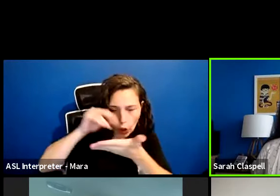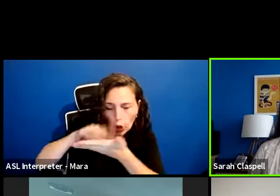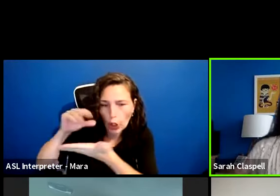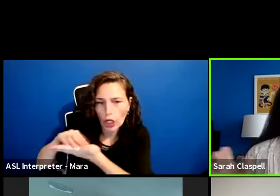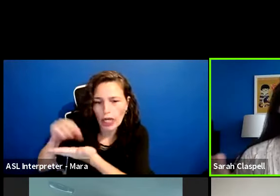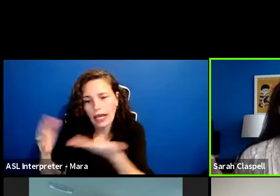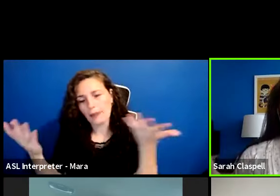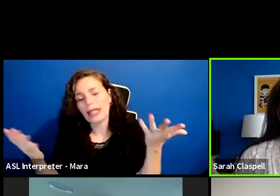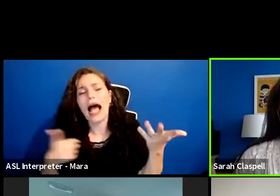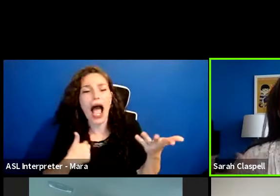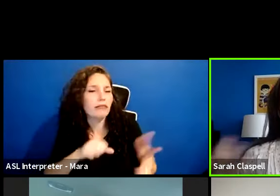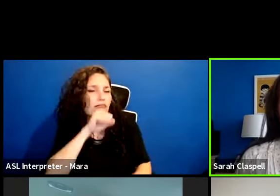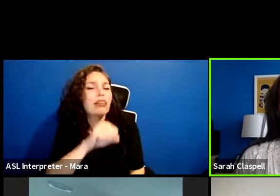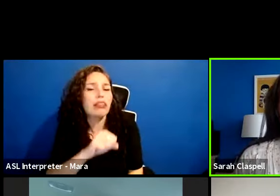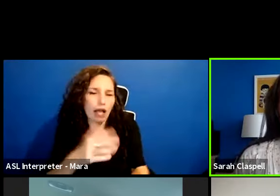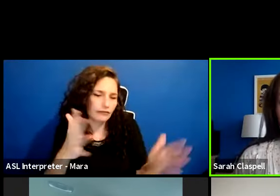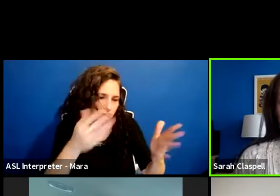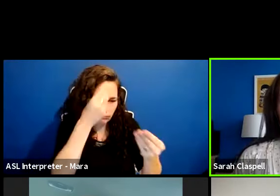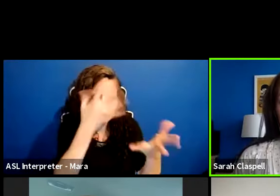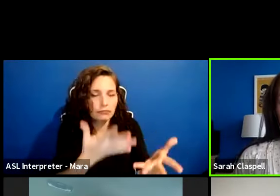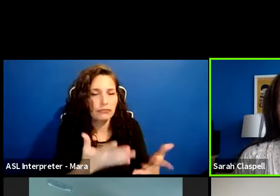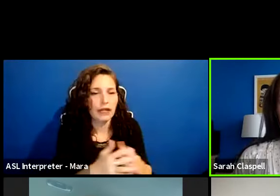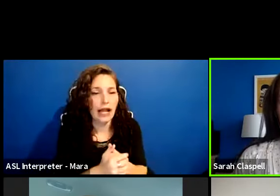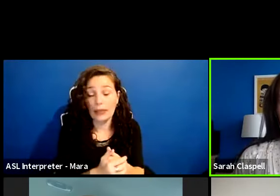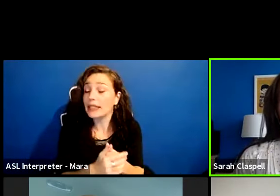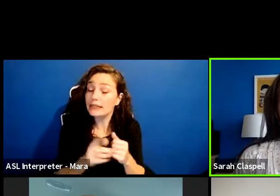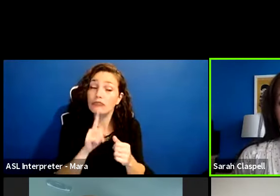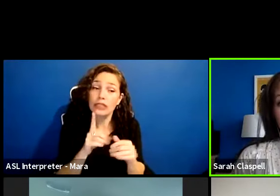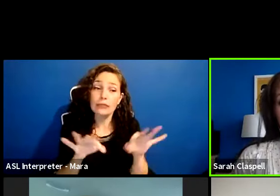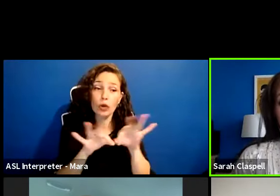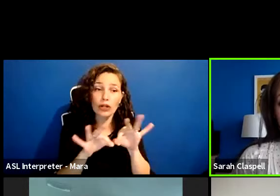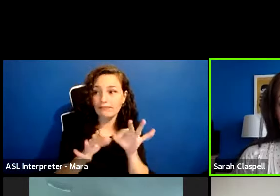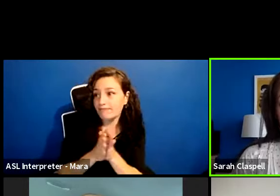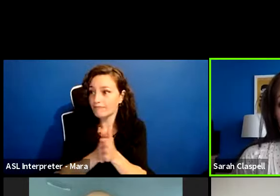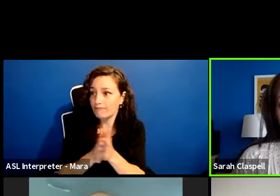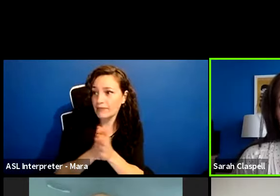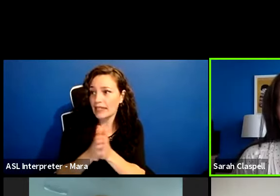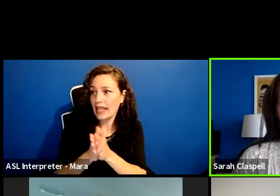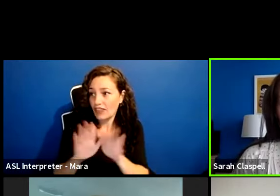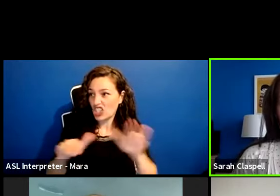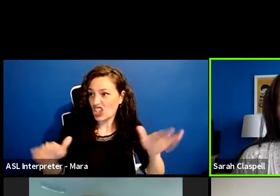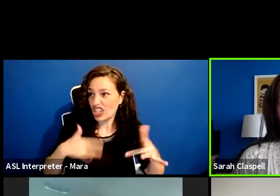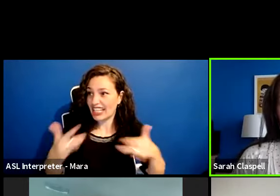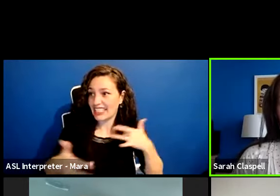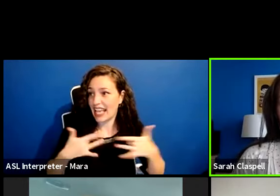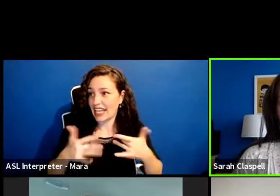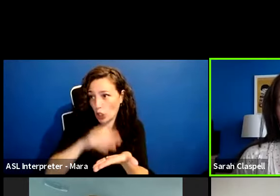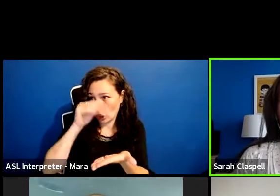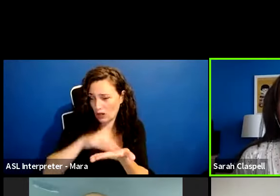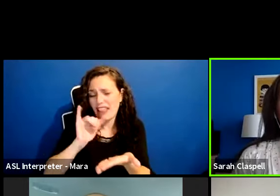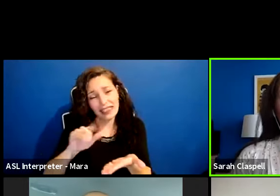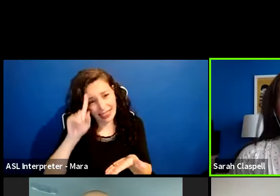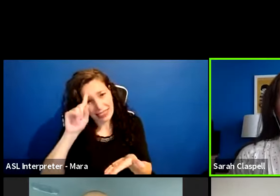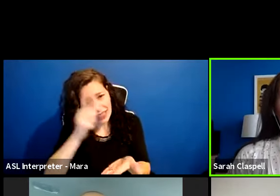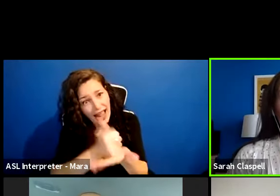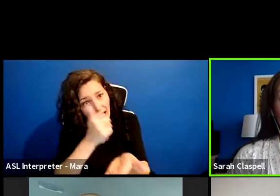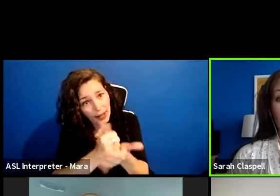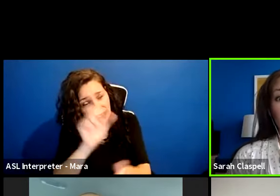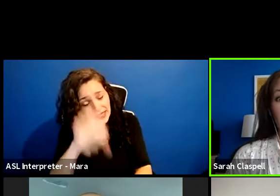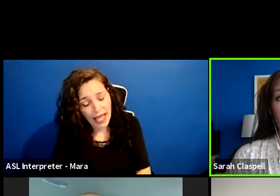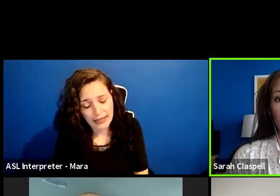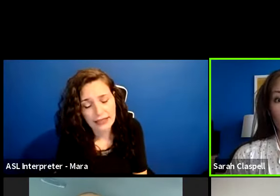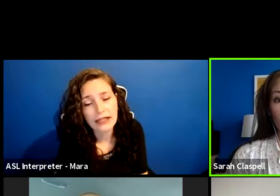you know, I love getting kids excited about learning. I think that's very, very helpful. Are you